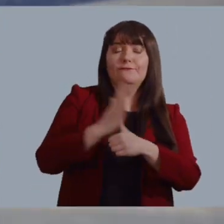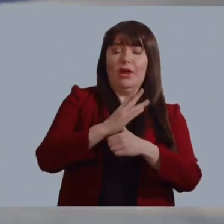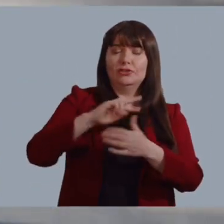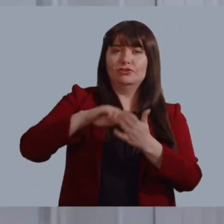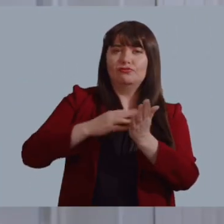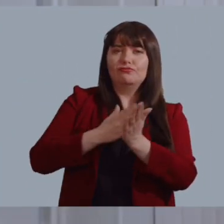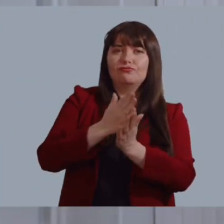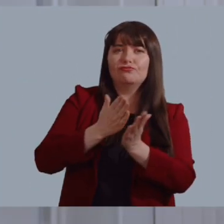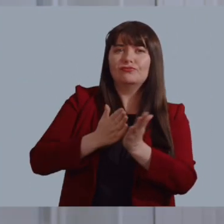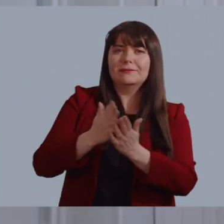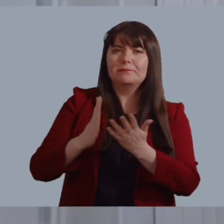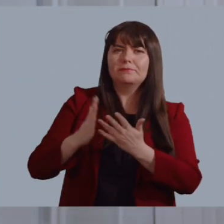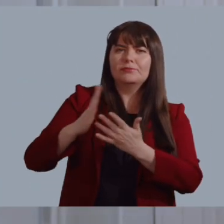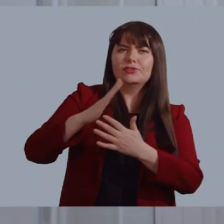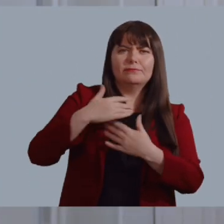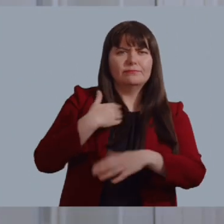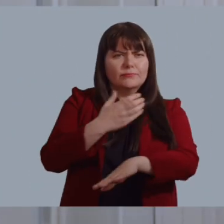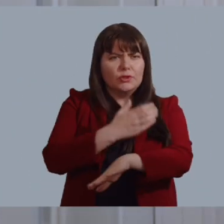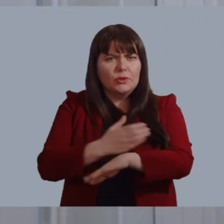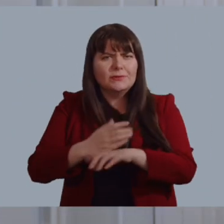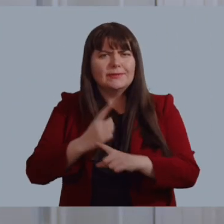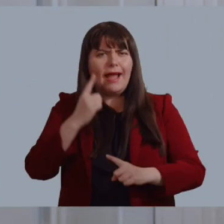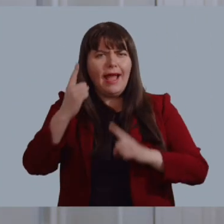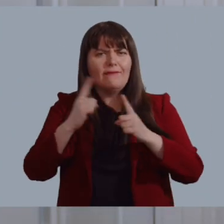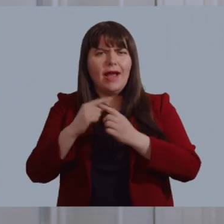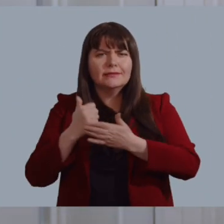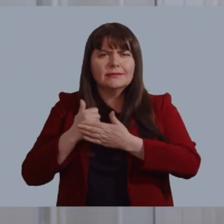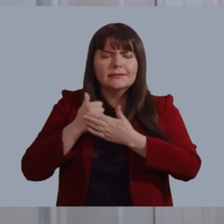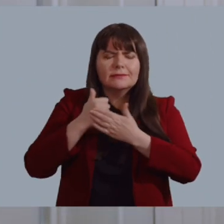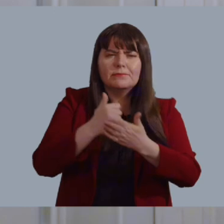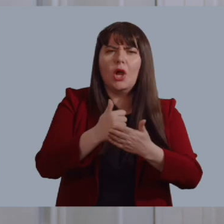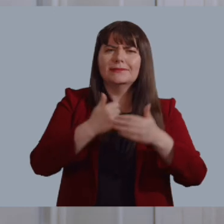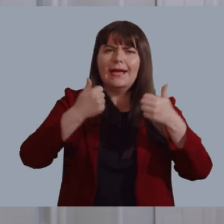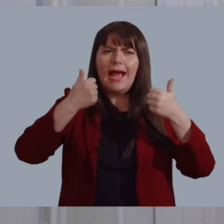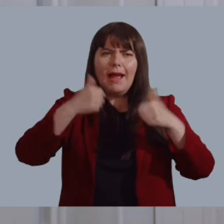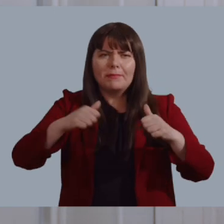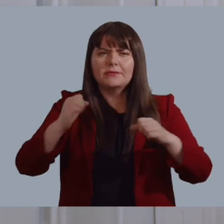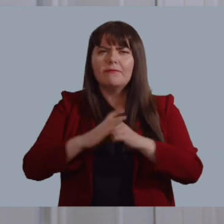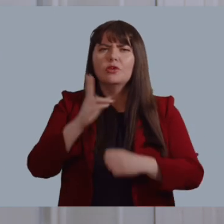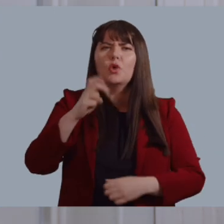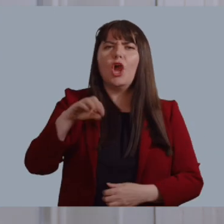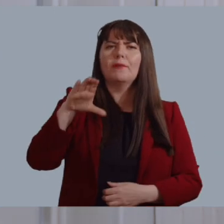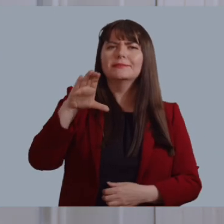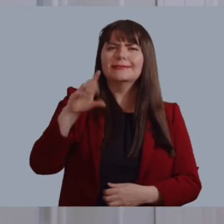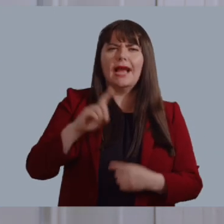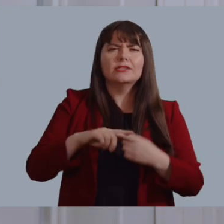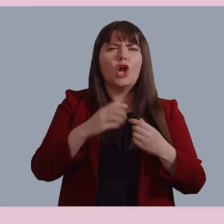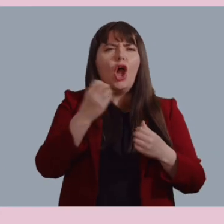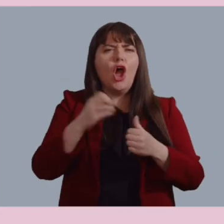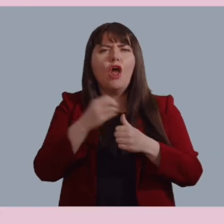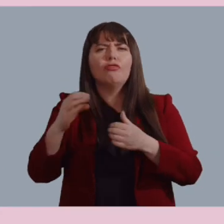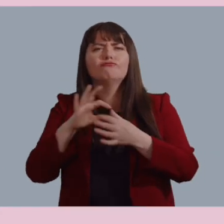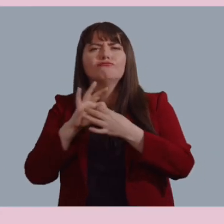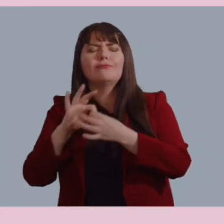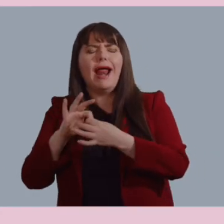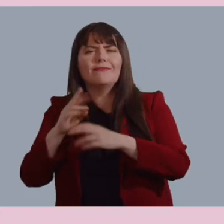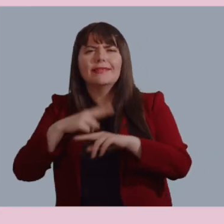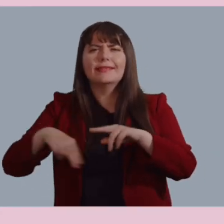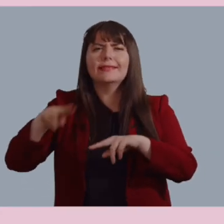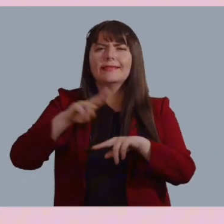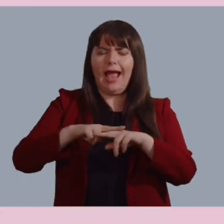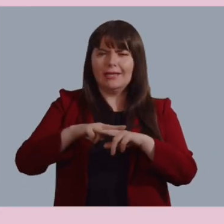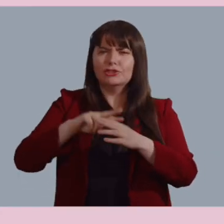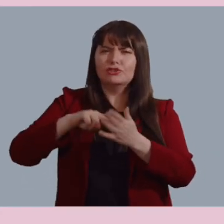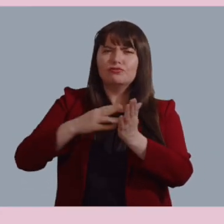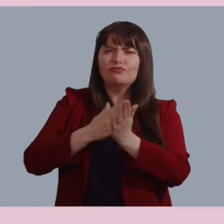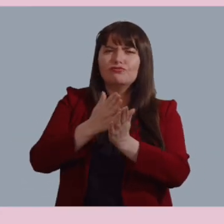plan. Our first strategic priority is to continue to advise on and support implementation of the United Nations